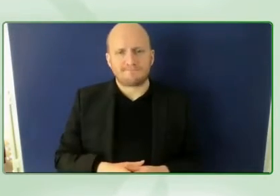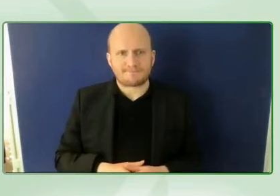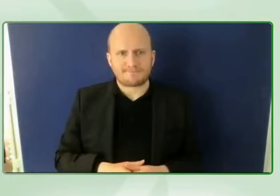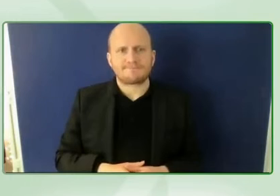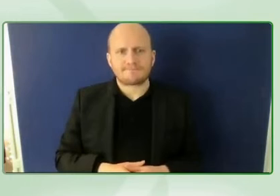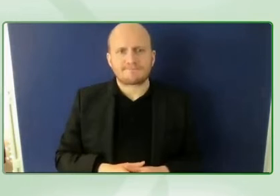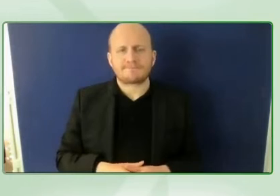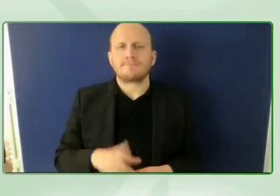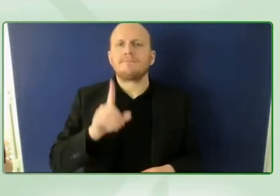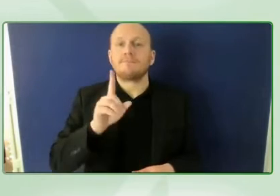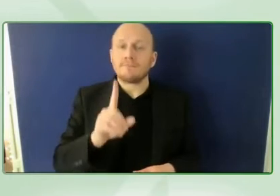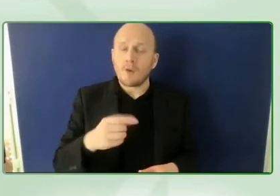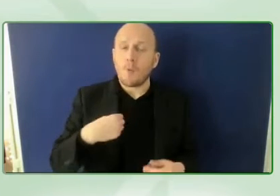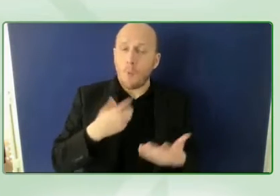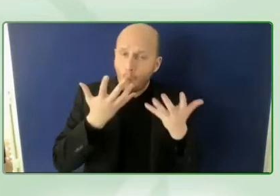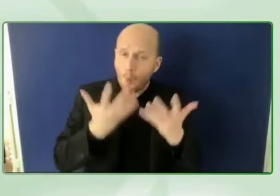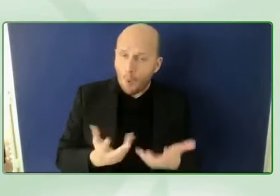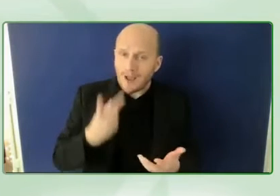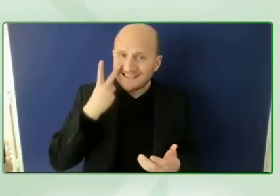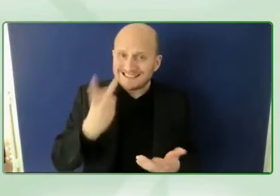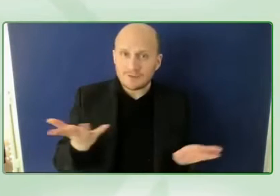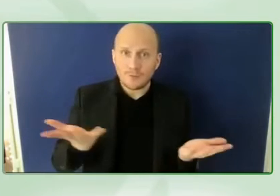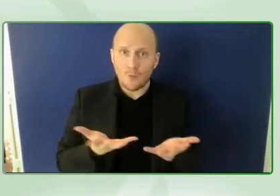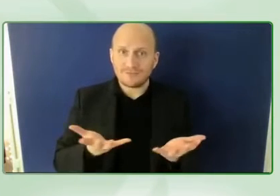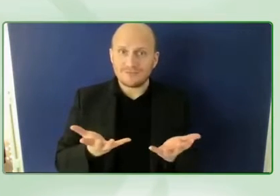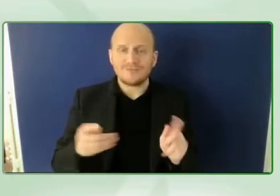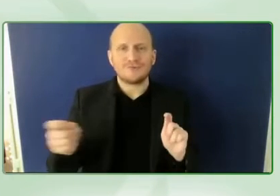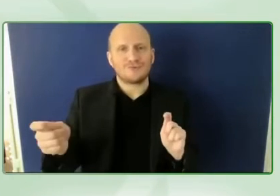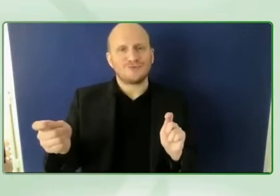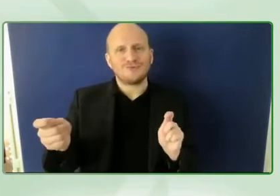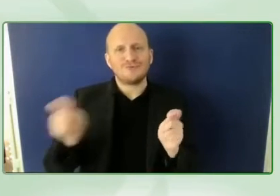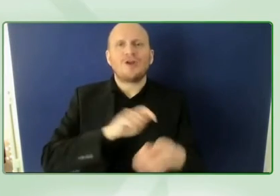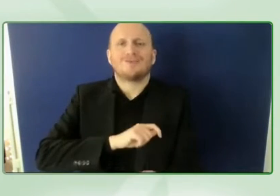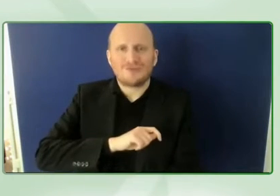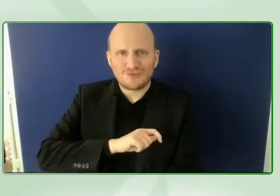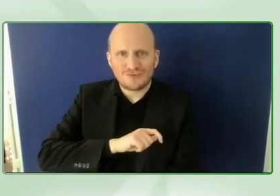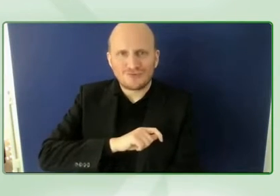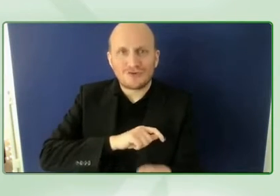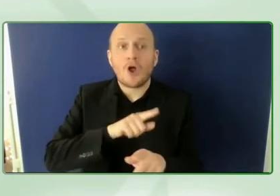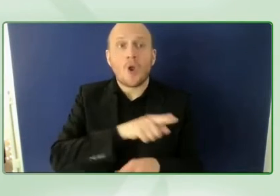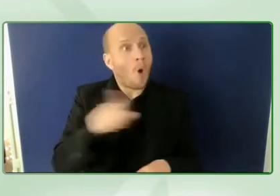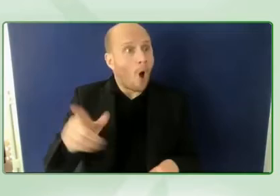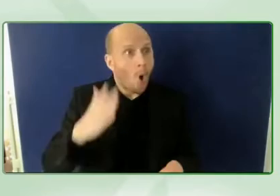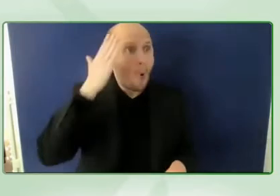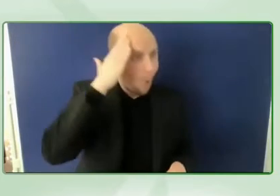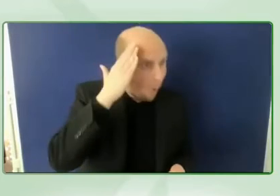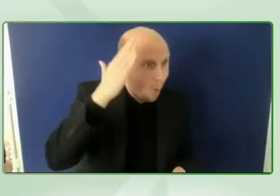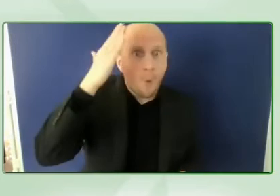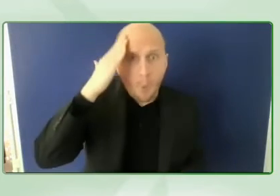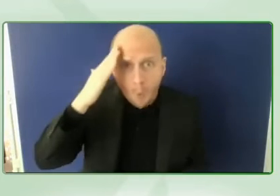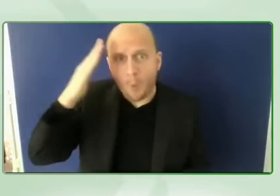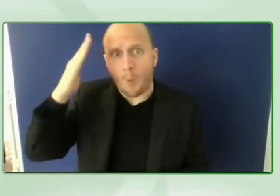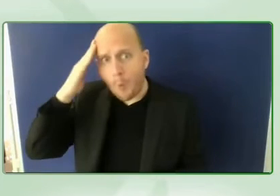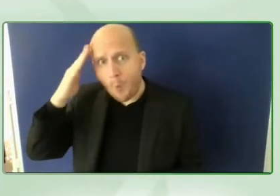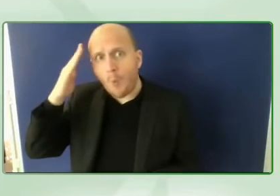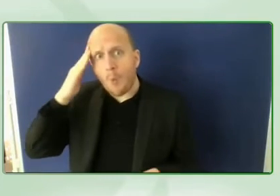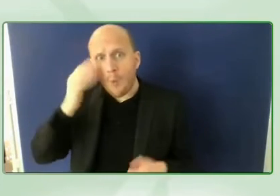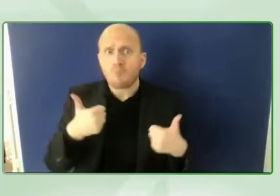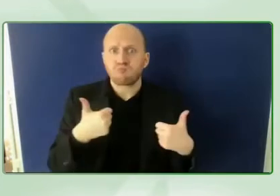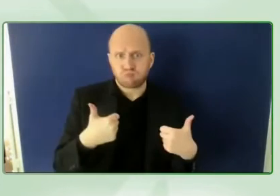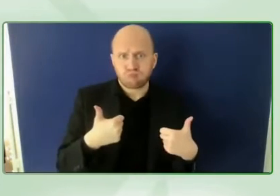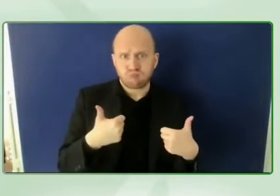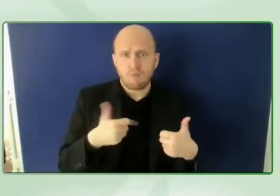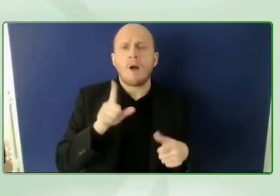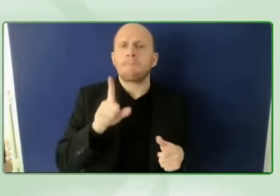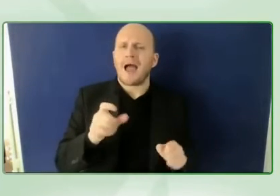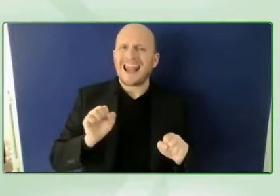and now it's to chime it's time to change awareness into actions and that's what that's what you will see with